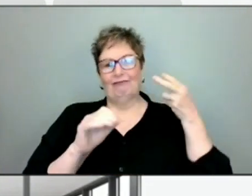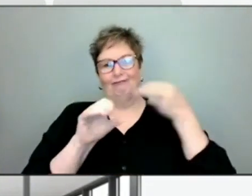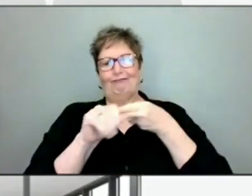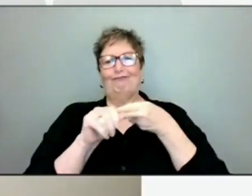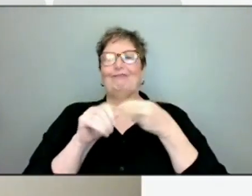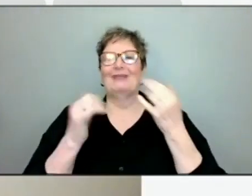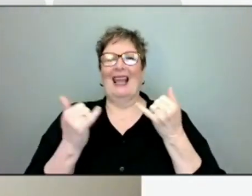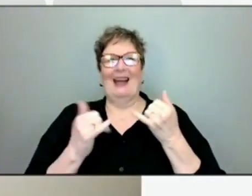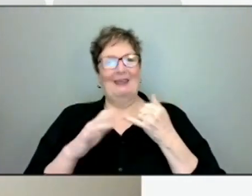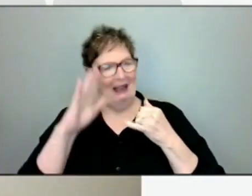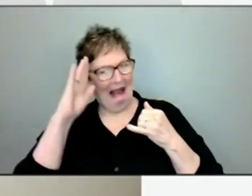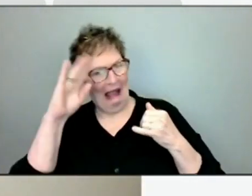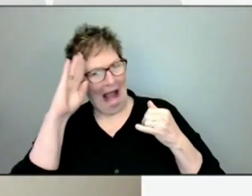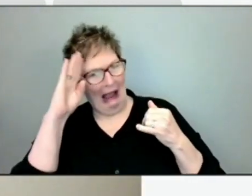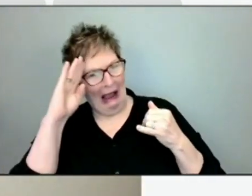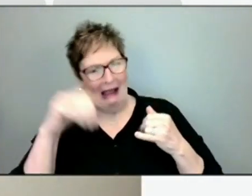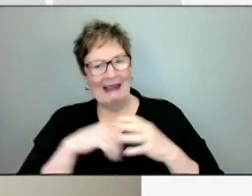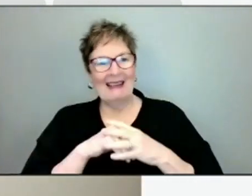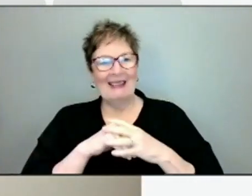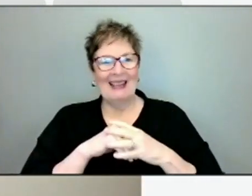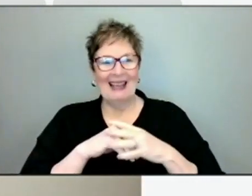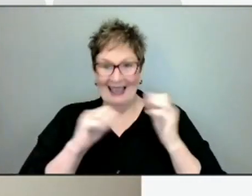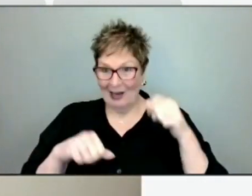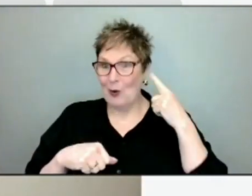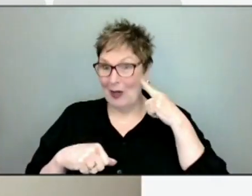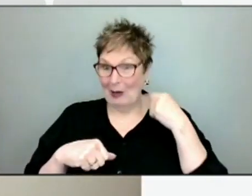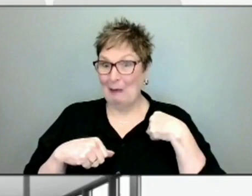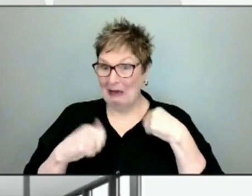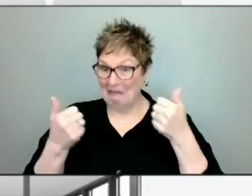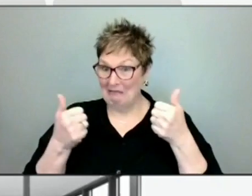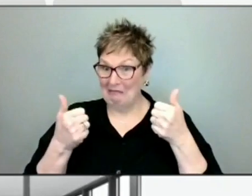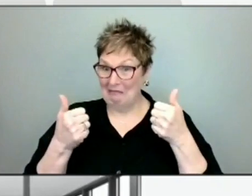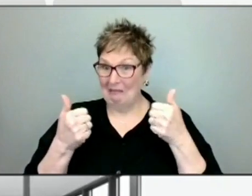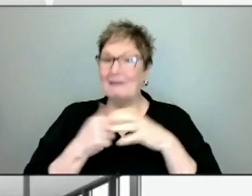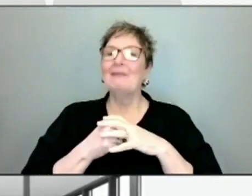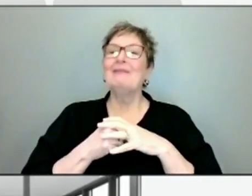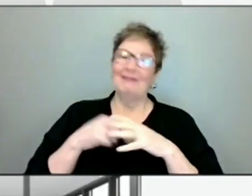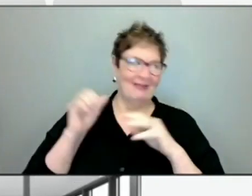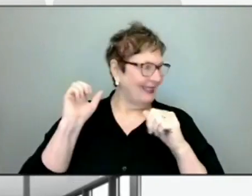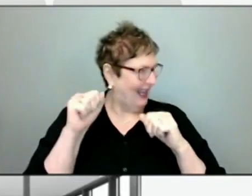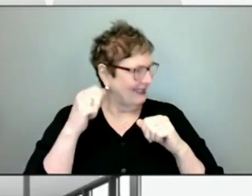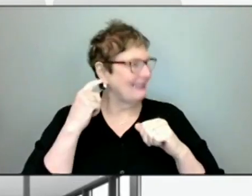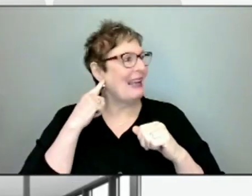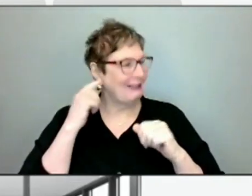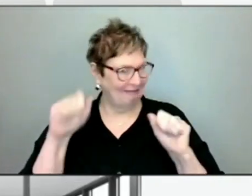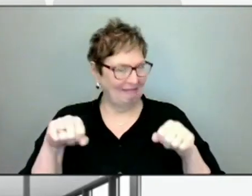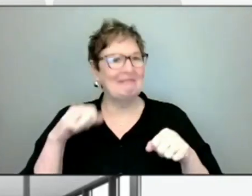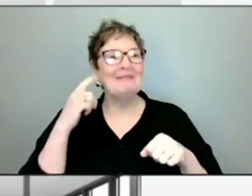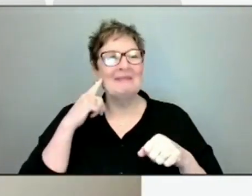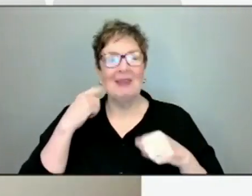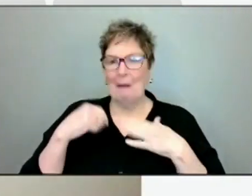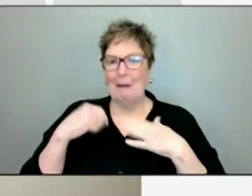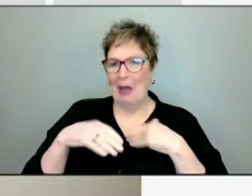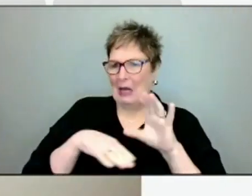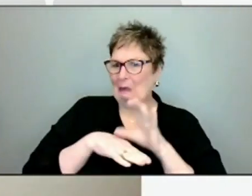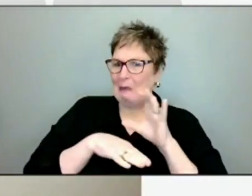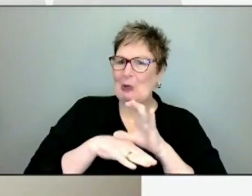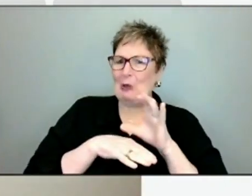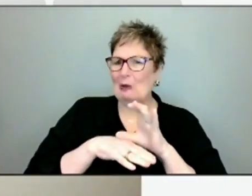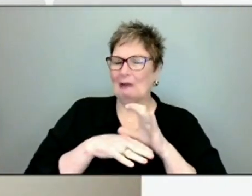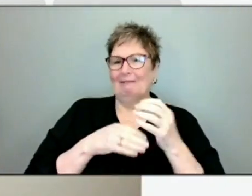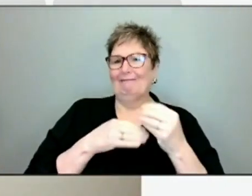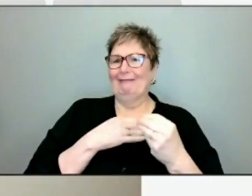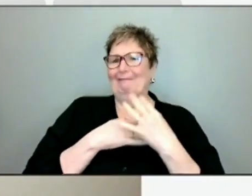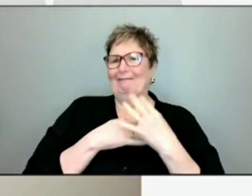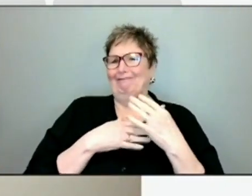Hey, can everybody hear me good? Yes we can. My computer's giving me grief.